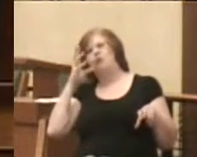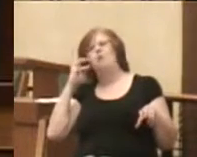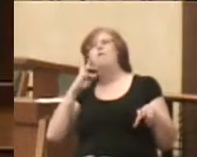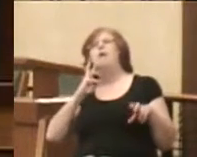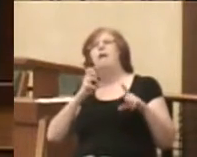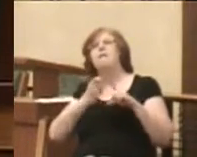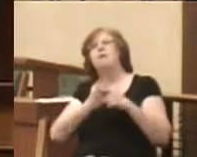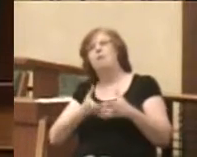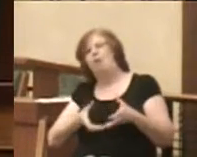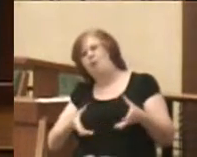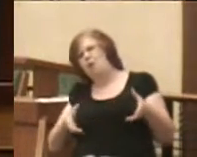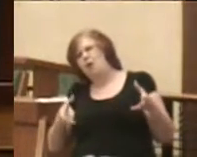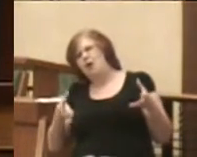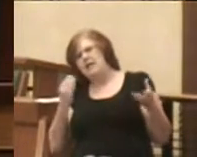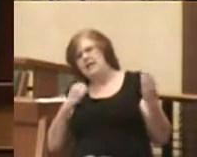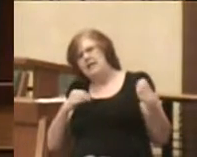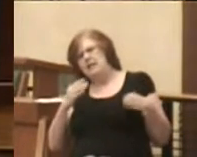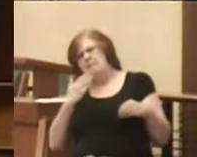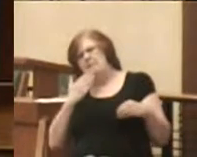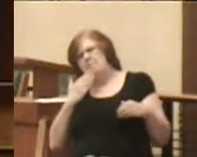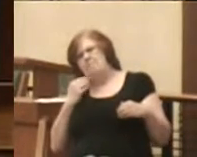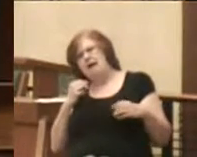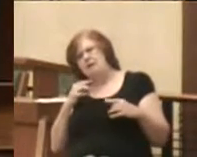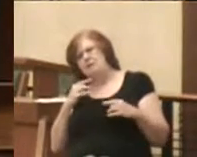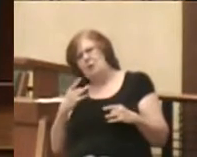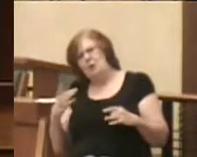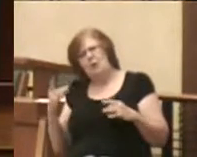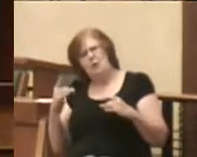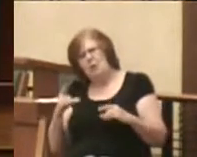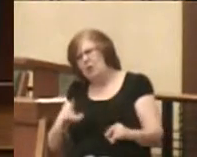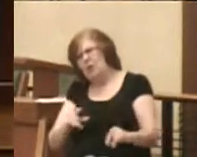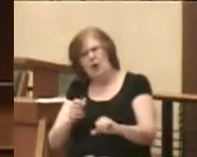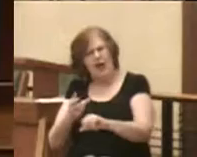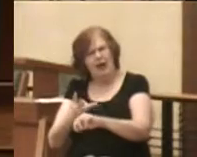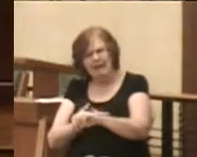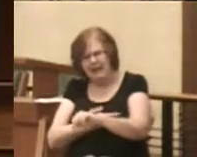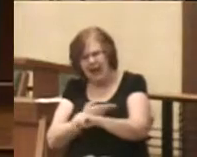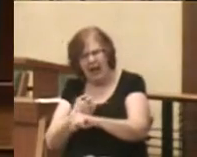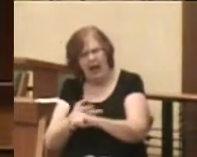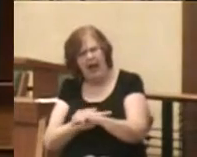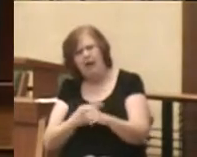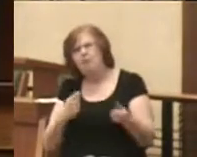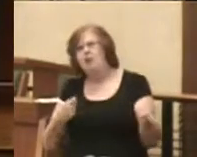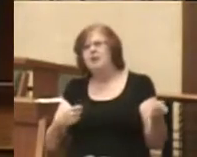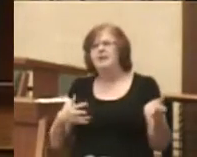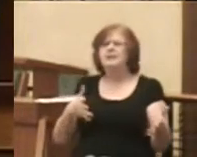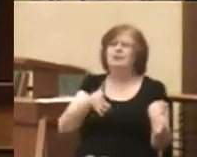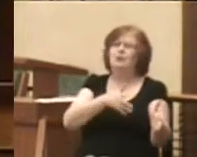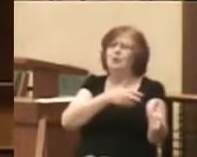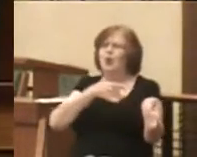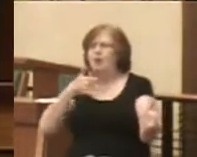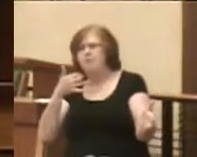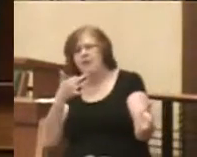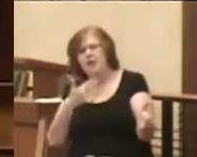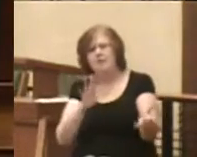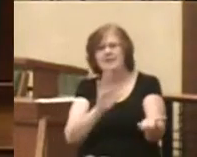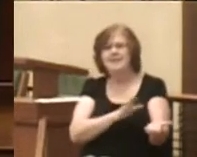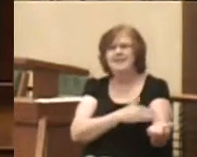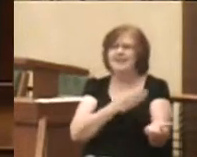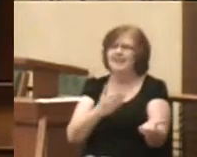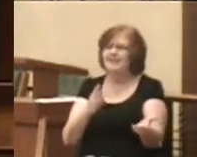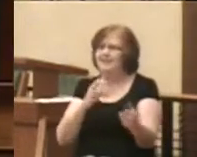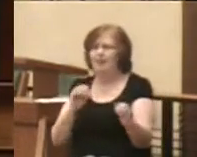bowls. Eating the best lamb and veal. They strum their harps and sing their little